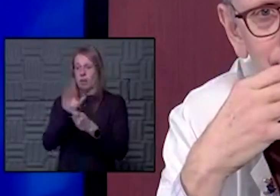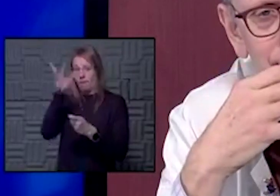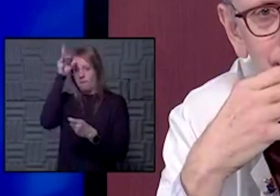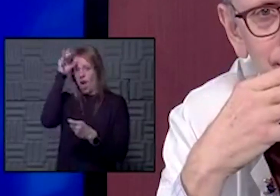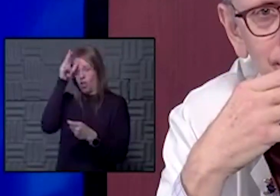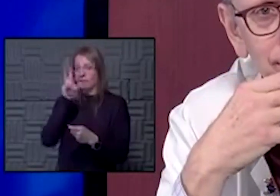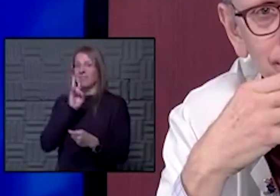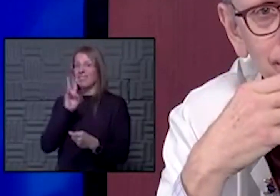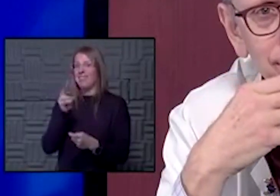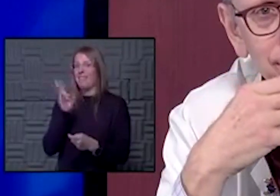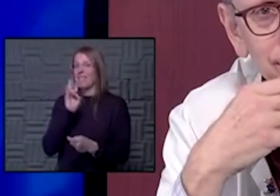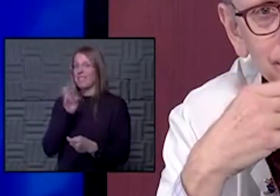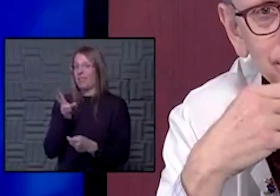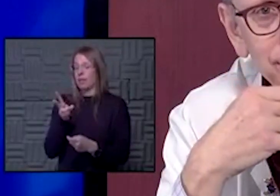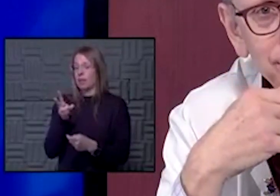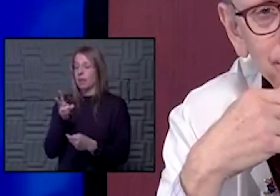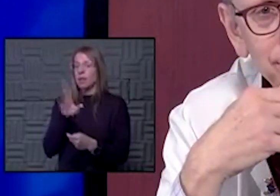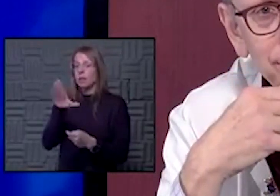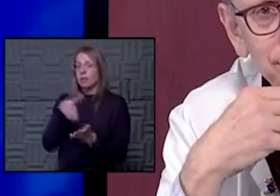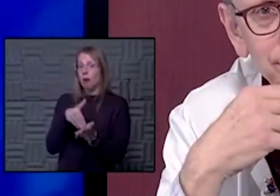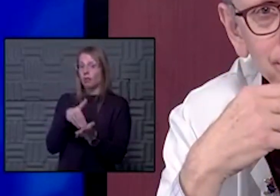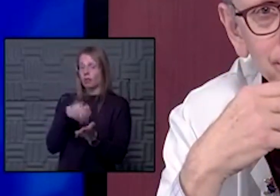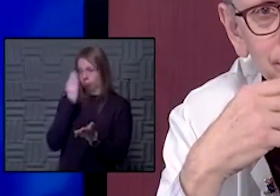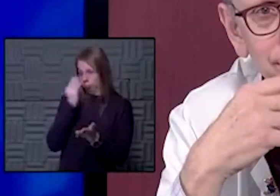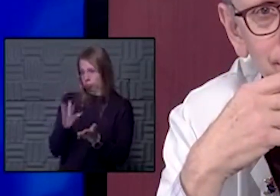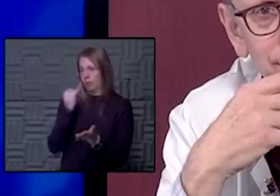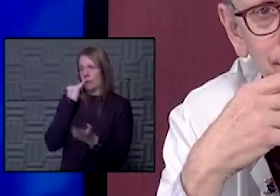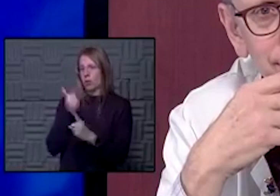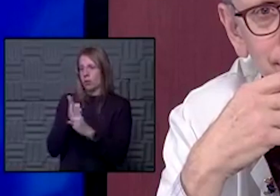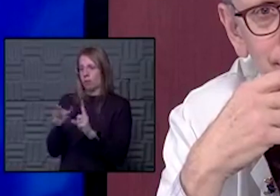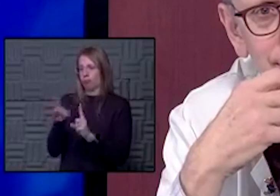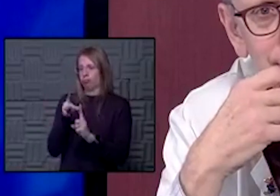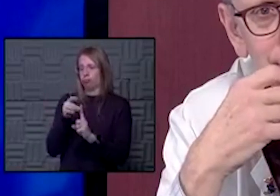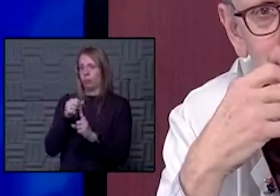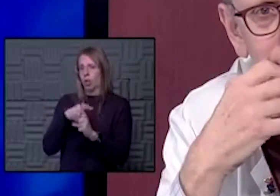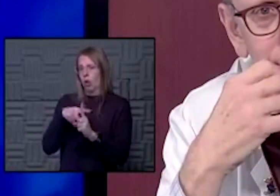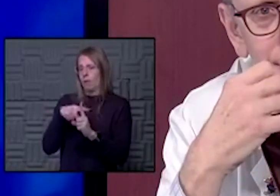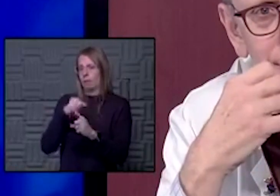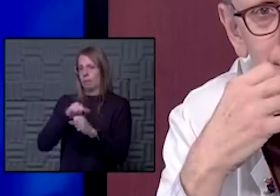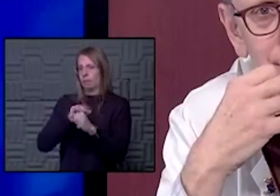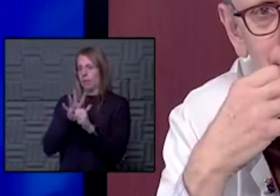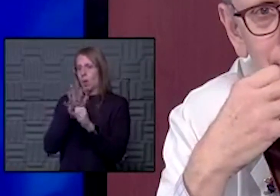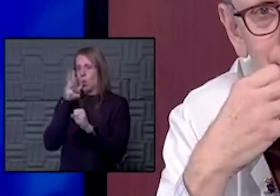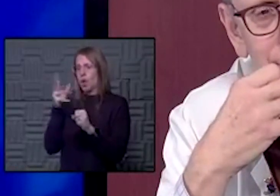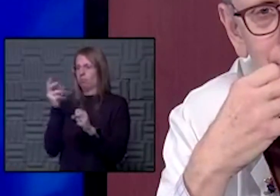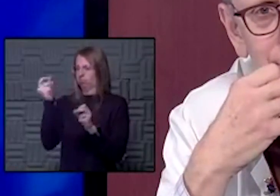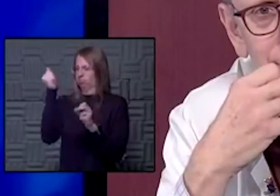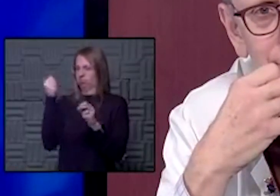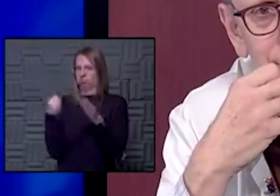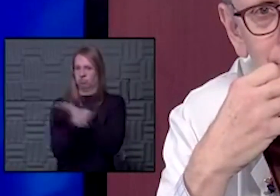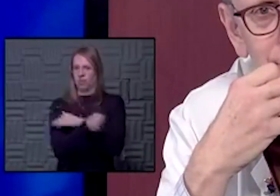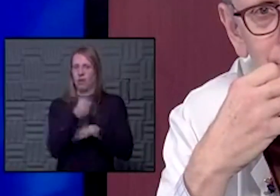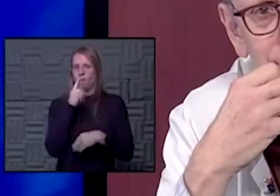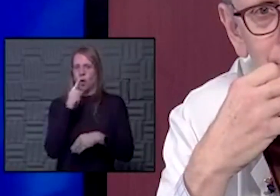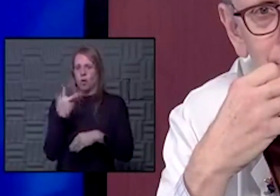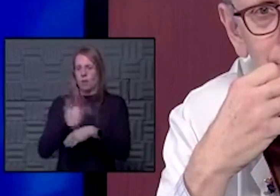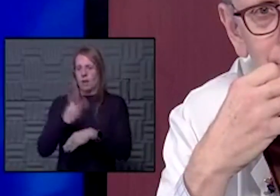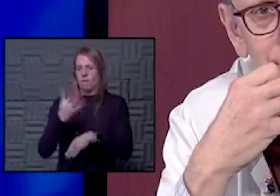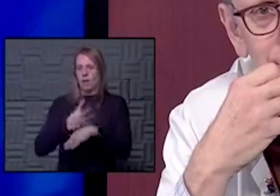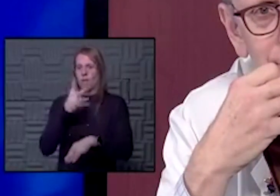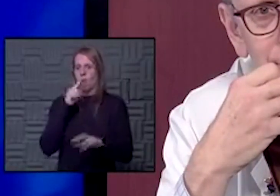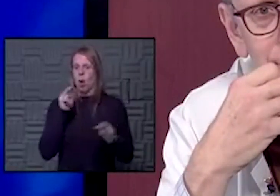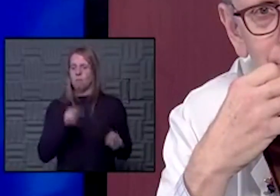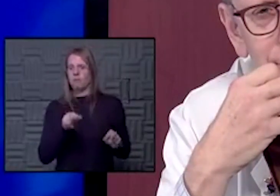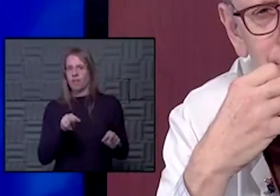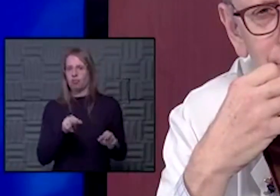who was in his seventies was told by his physician that if you contracted COVID, you'd automatically be admitted for three to four days for